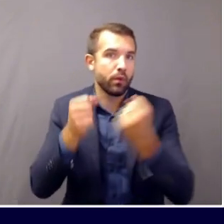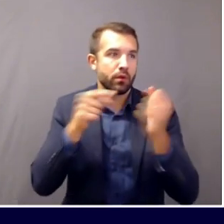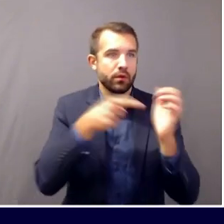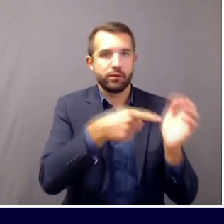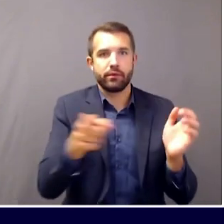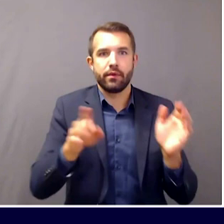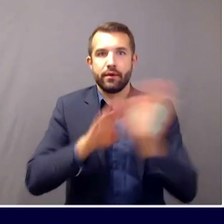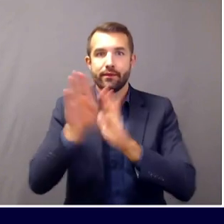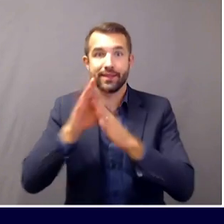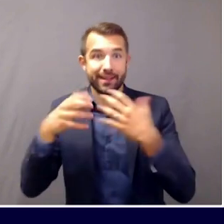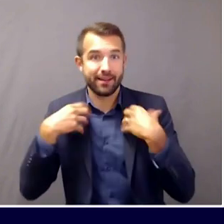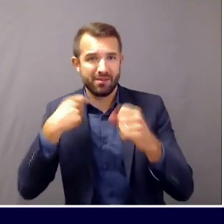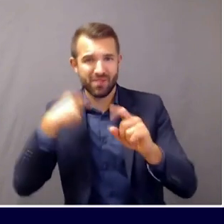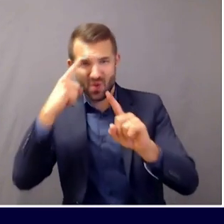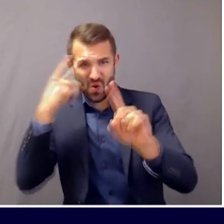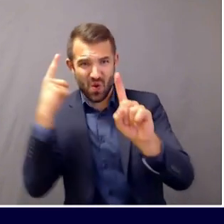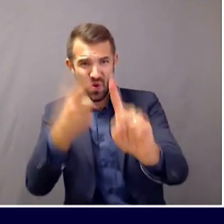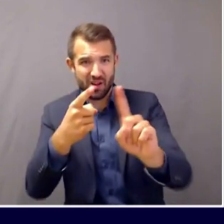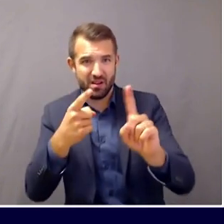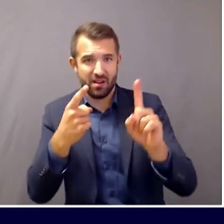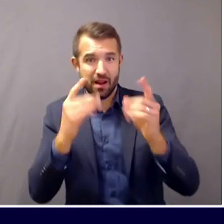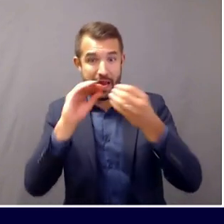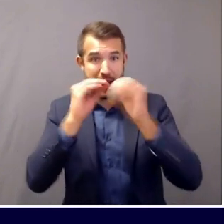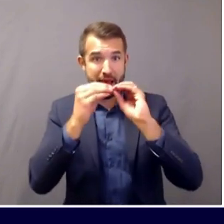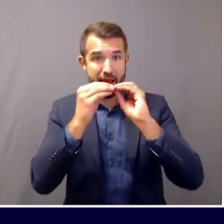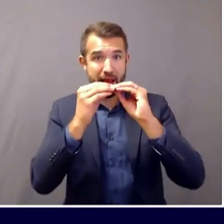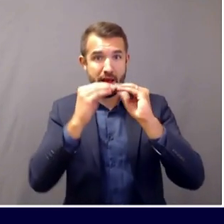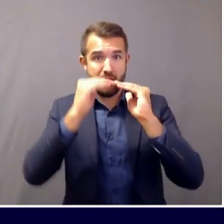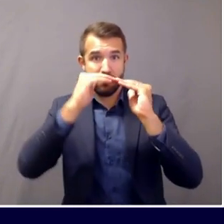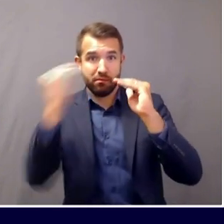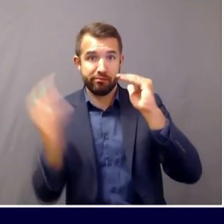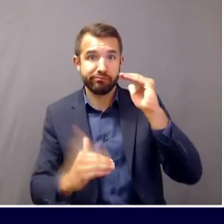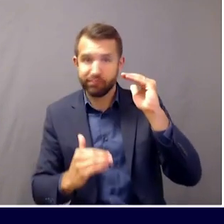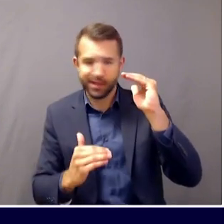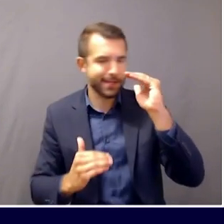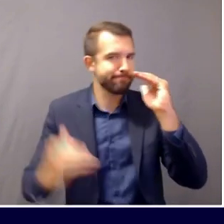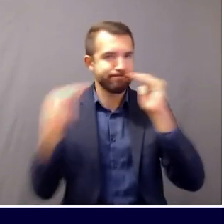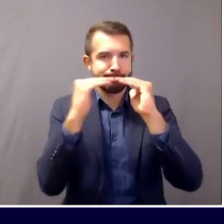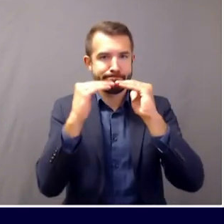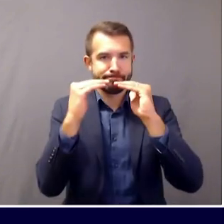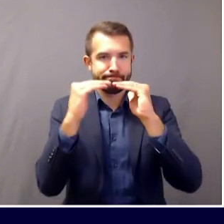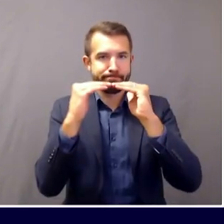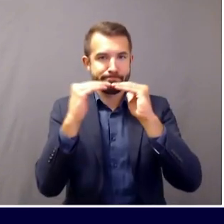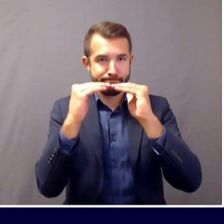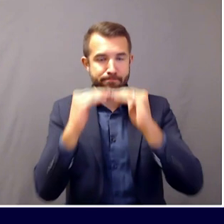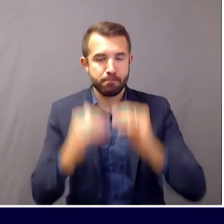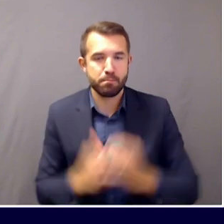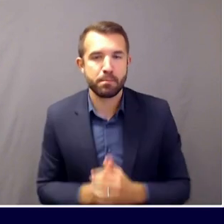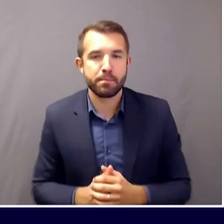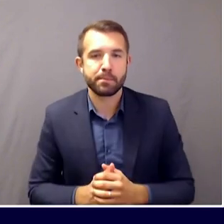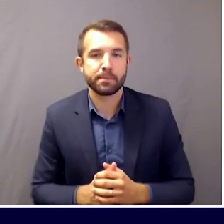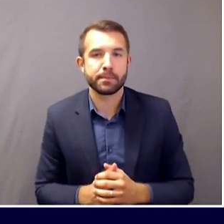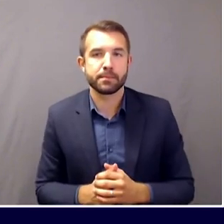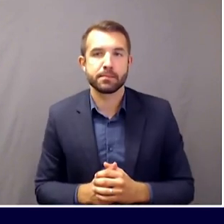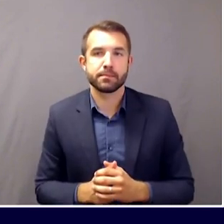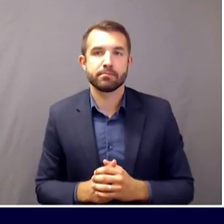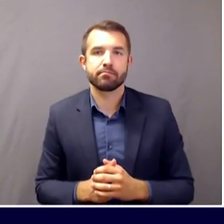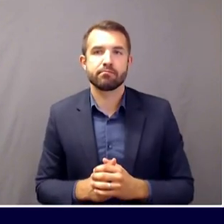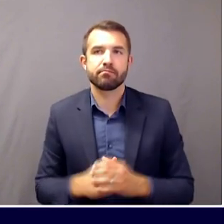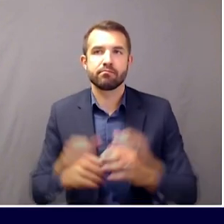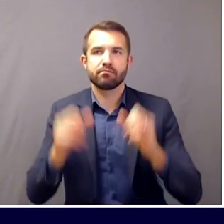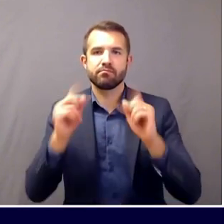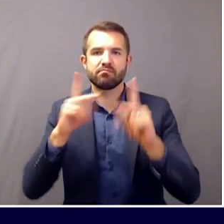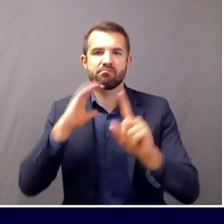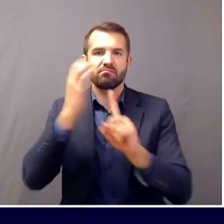while the numbers are good overall, we still have more work to do within those numbers. So from a bar owner perspective, and obviously as the weather